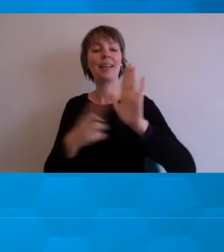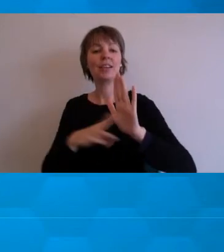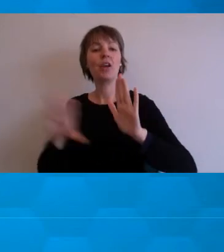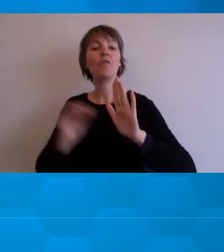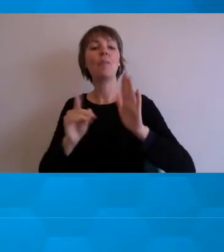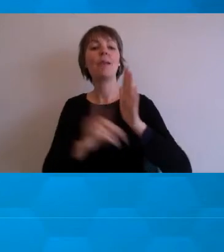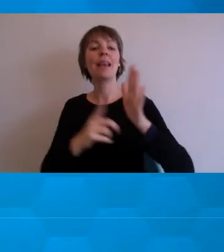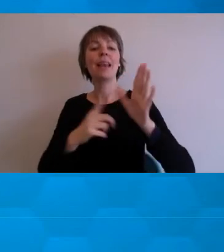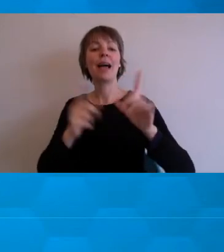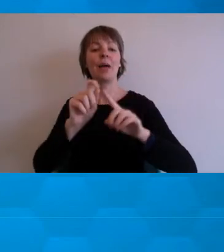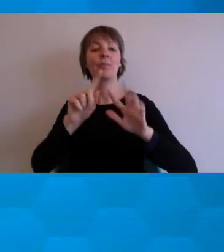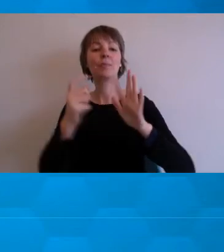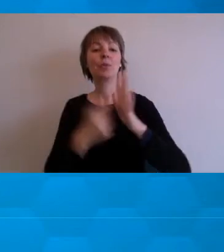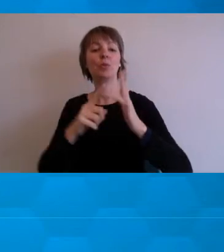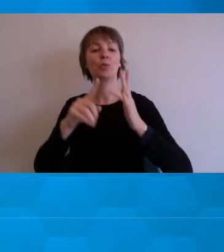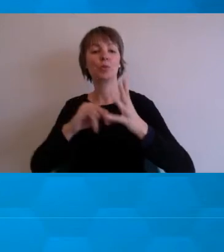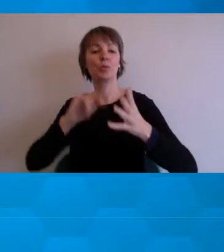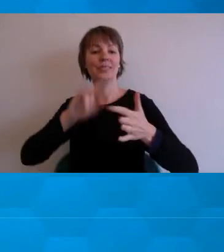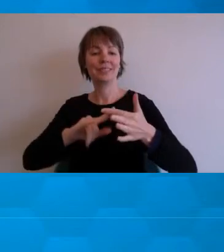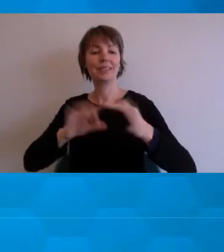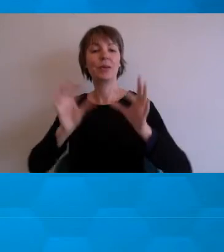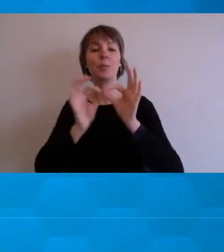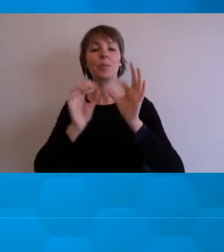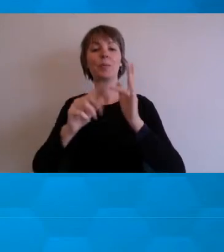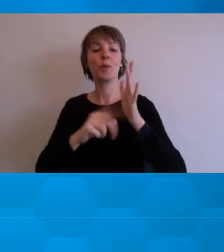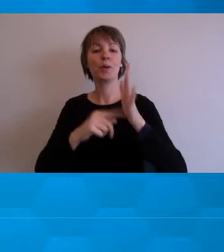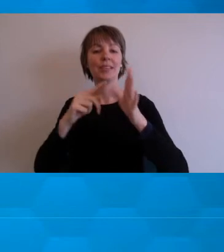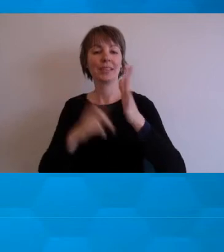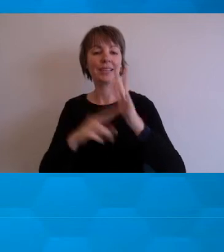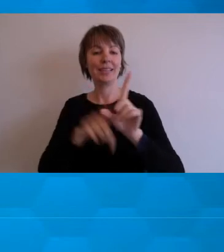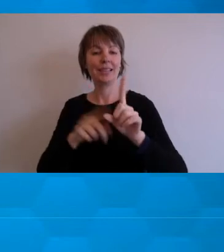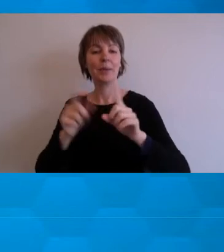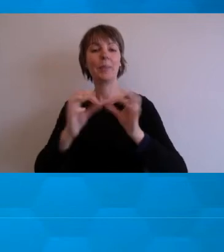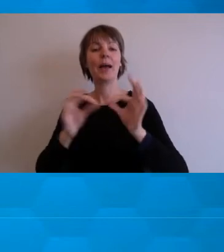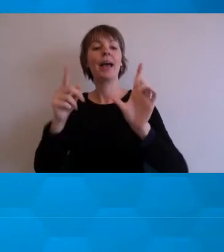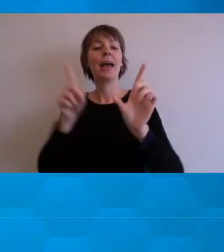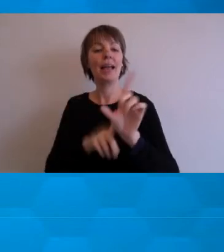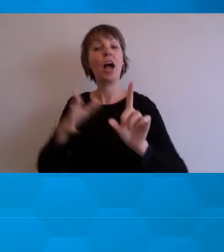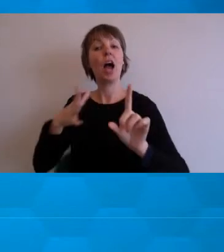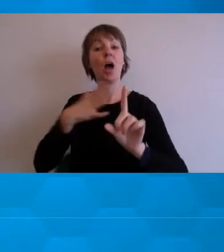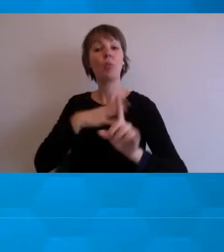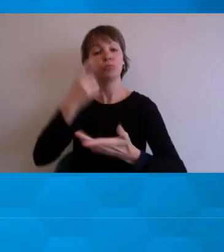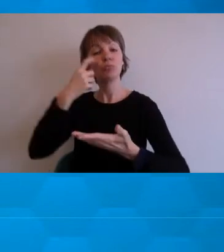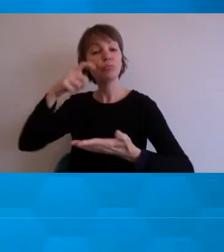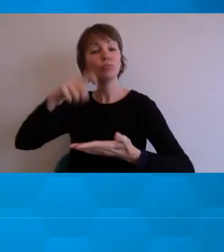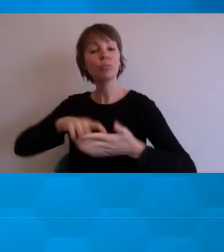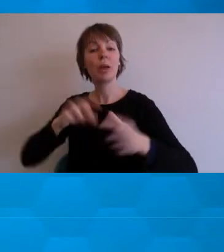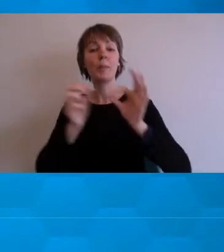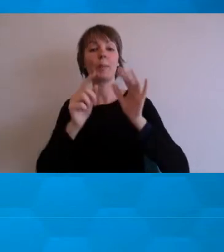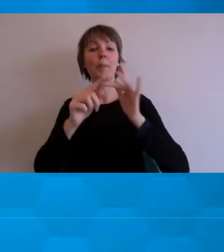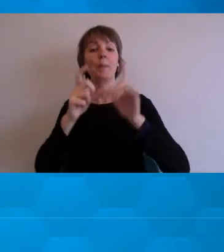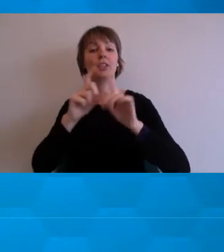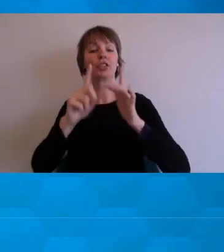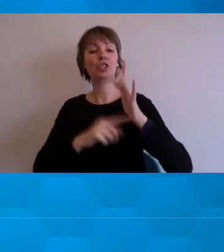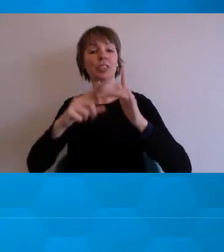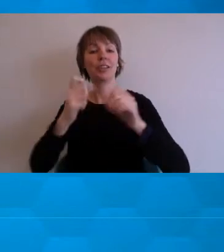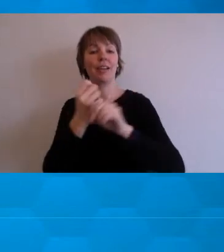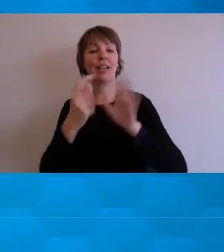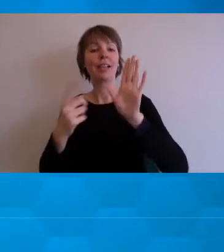the Dharawal people. I would like to acknowledge the Bidigal and the Gadigal clan, the land we stand on today,